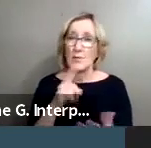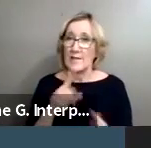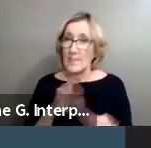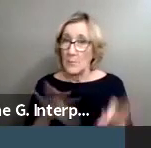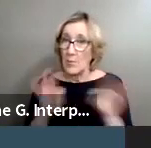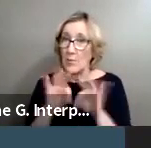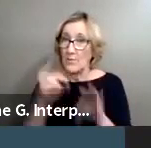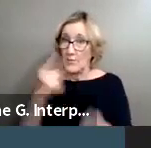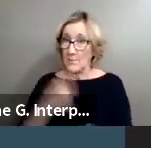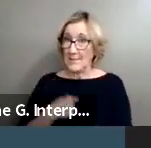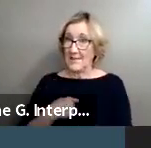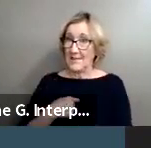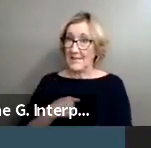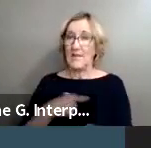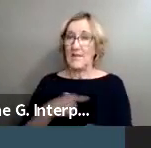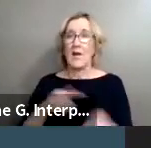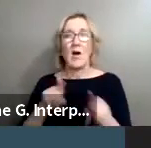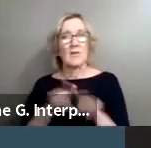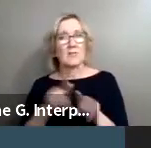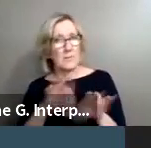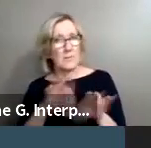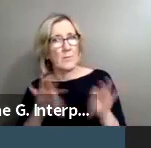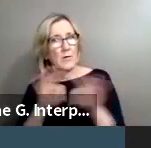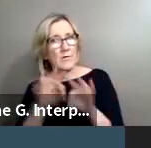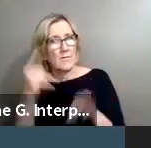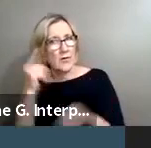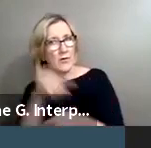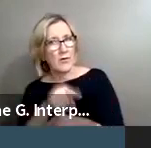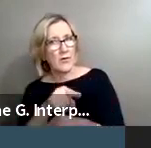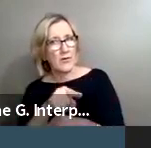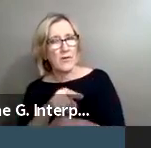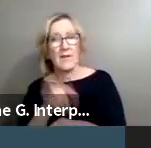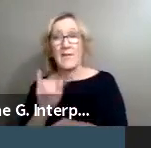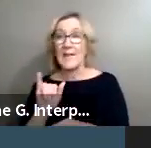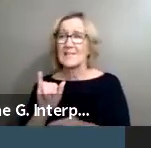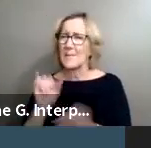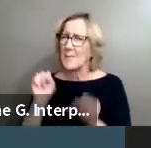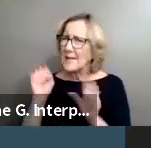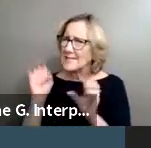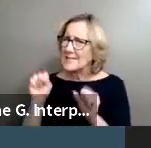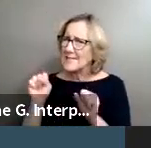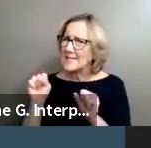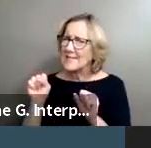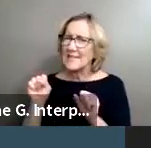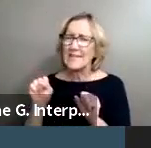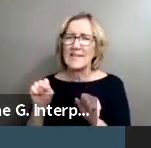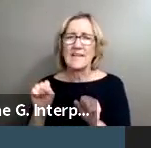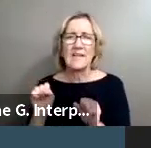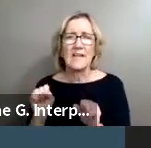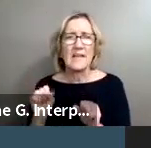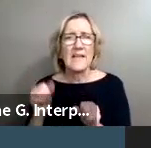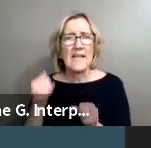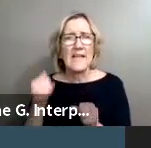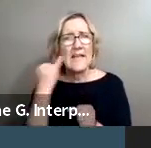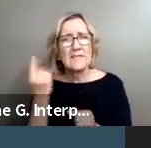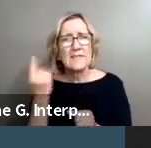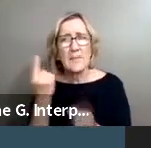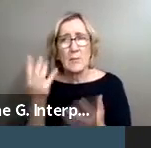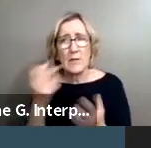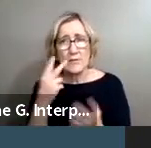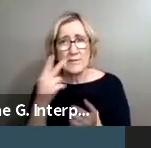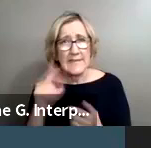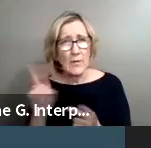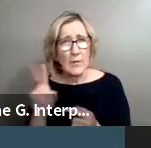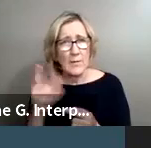me, they were also important to her. That's amazing. So, where is this mural at, Trevor? If anybody wanted to go see it, could they go see it? Oh, definitely.